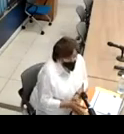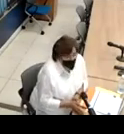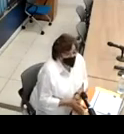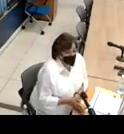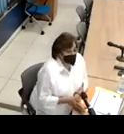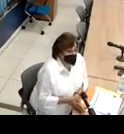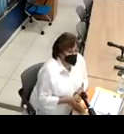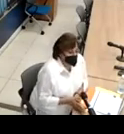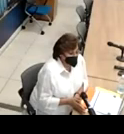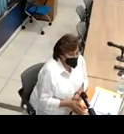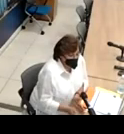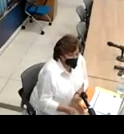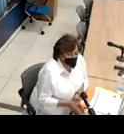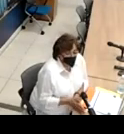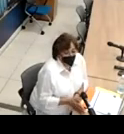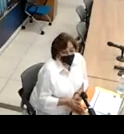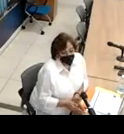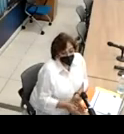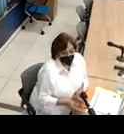efforts to prevent suicide